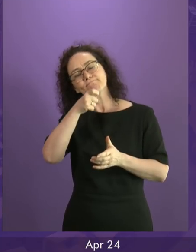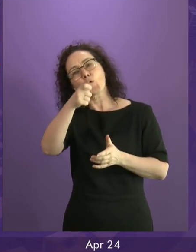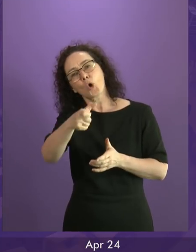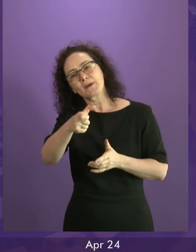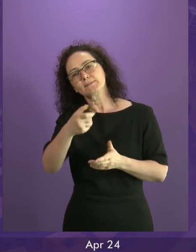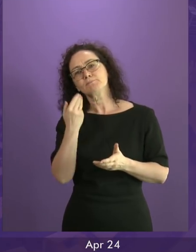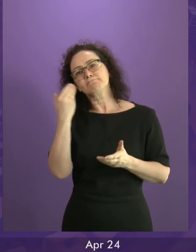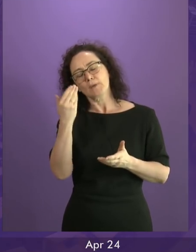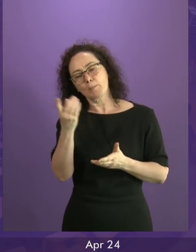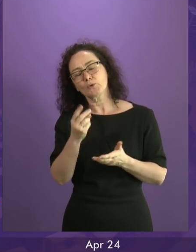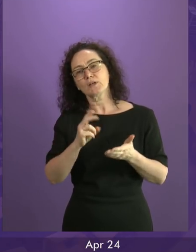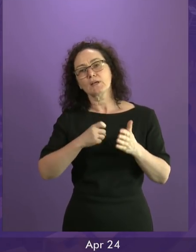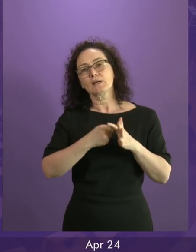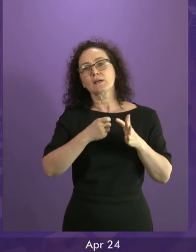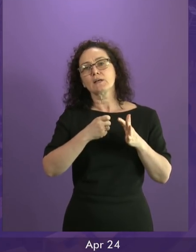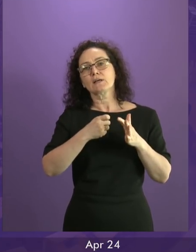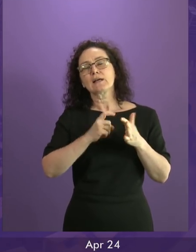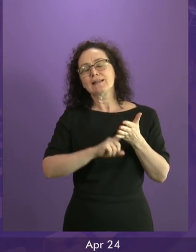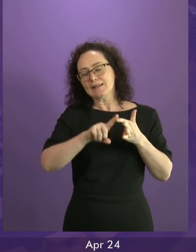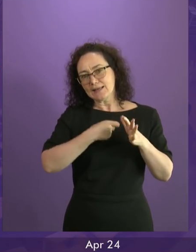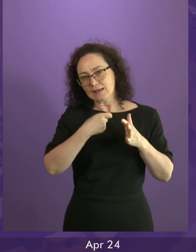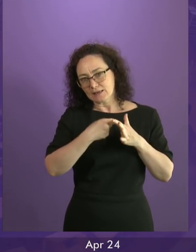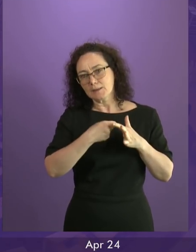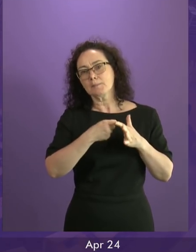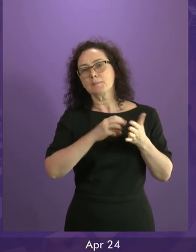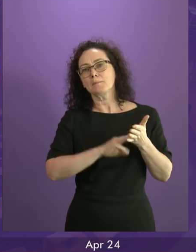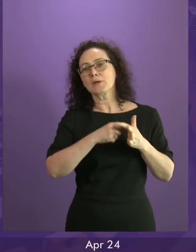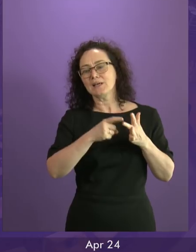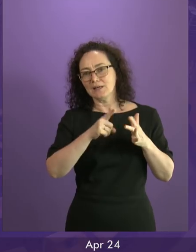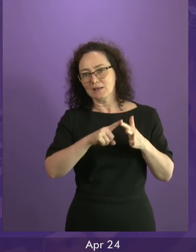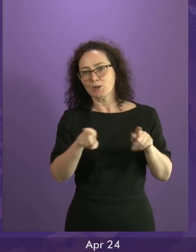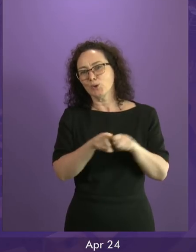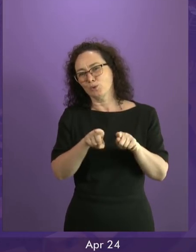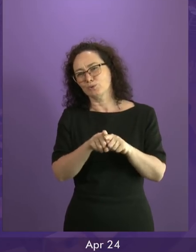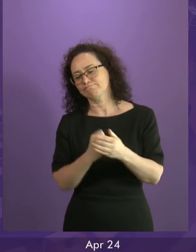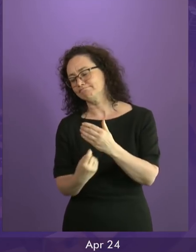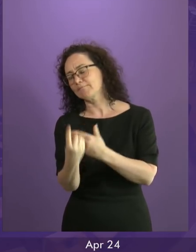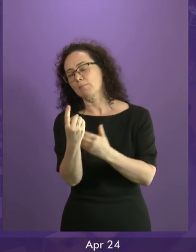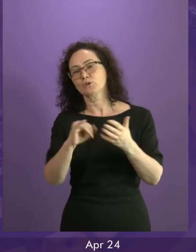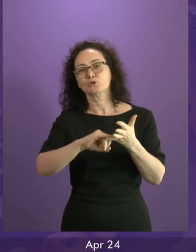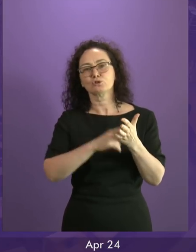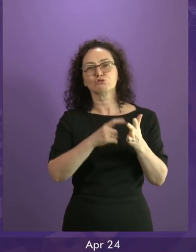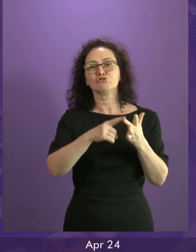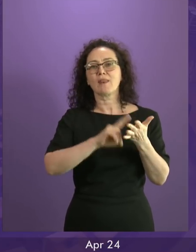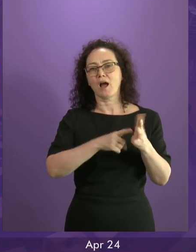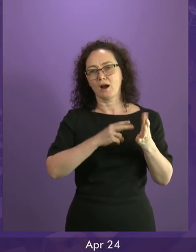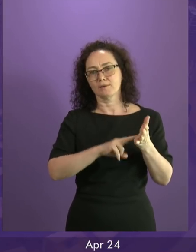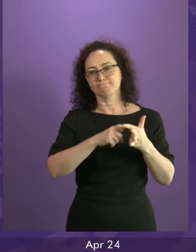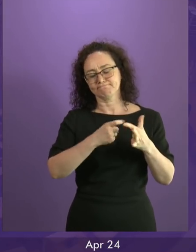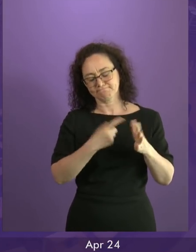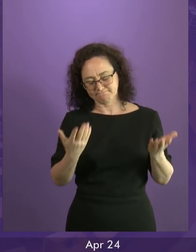and on the Sri Lankan terror attack? Presiding officer, timing is everything in politics.